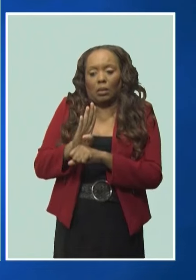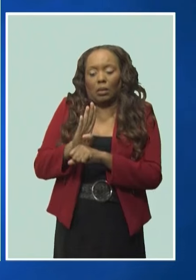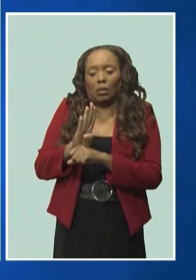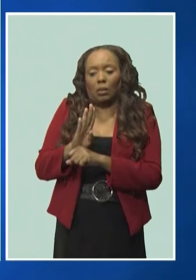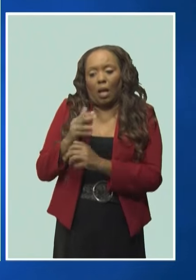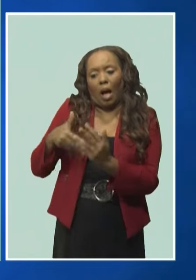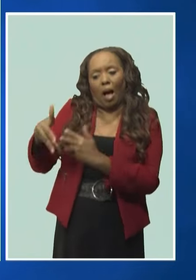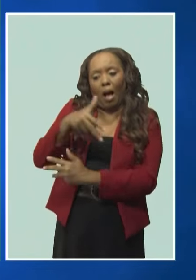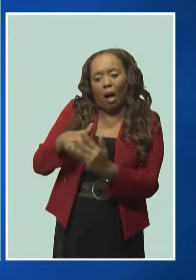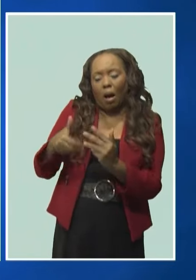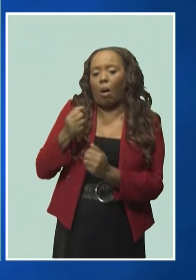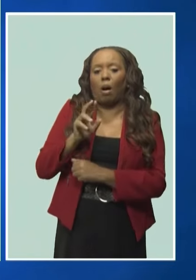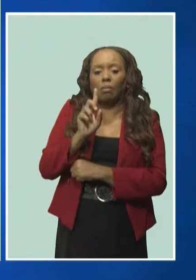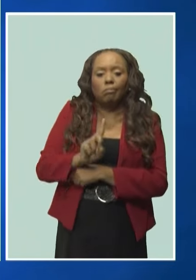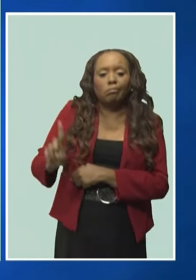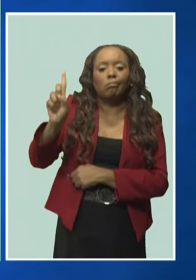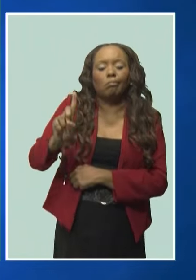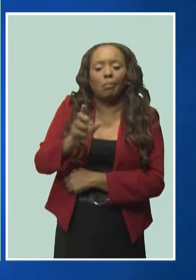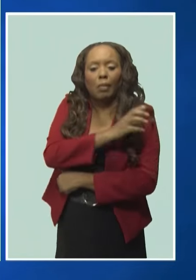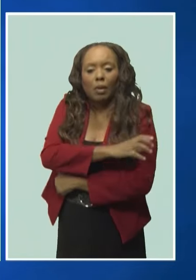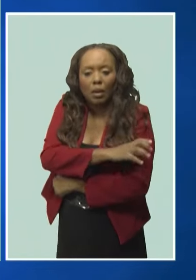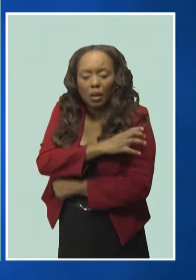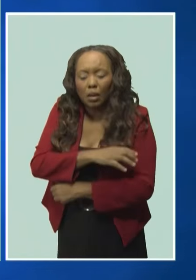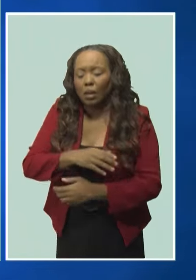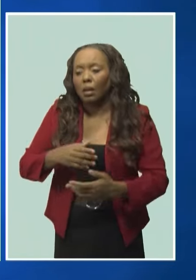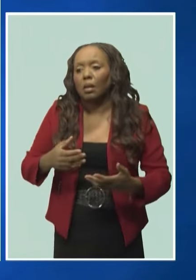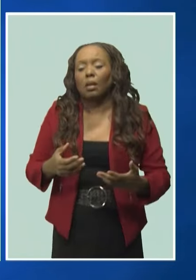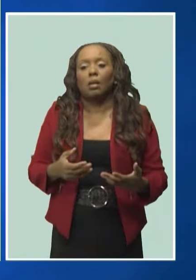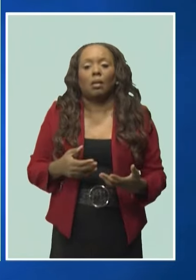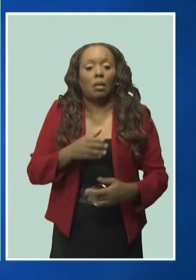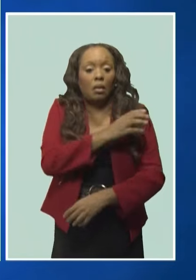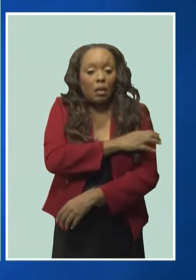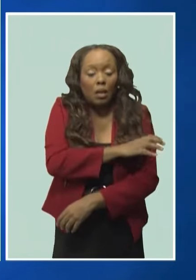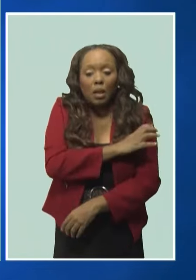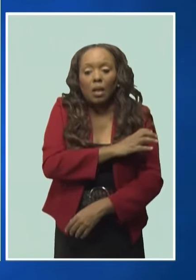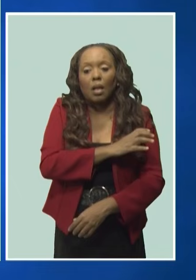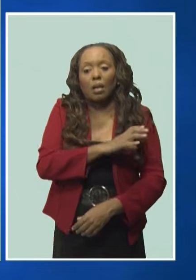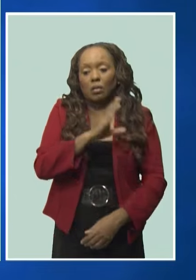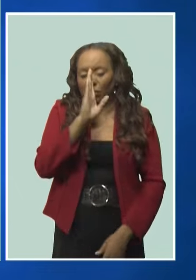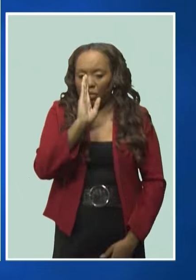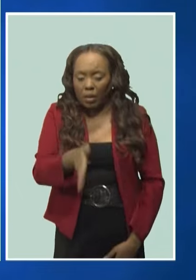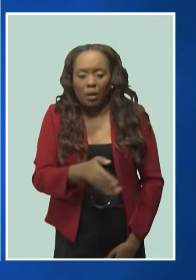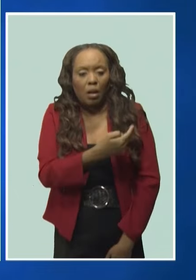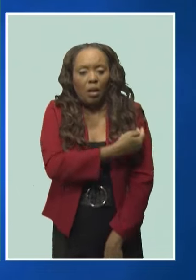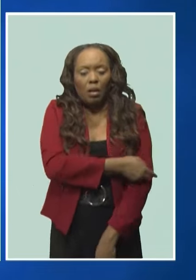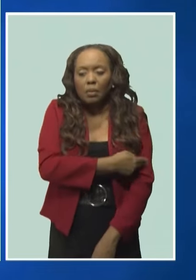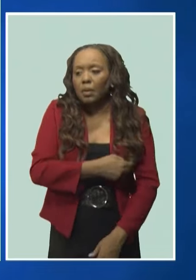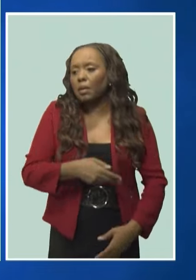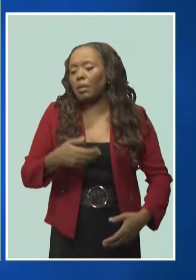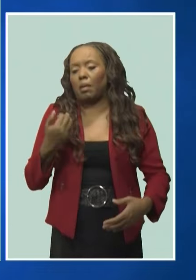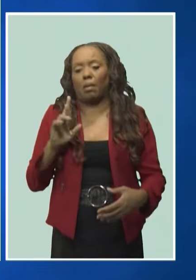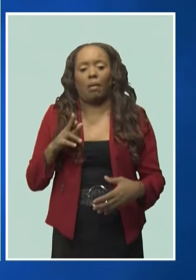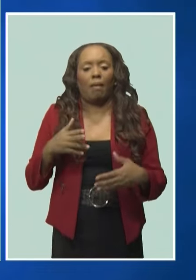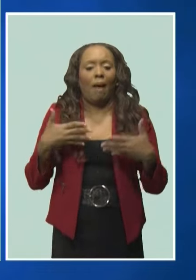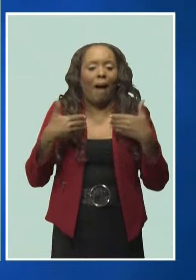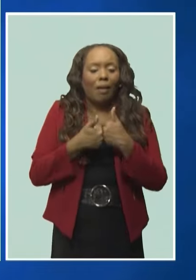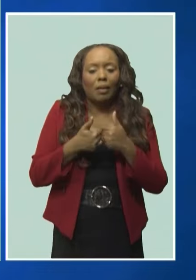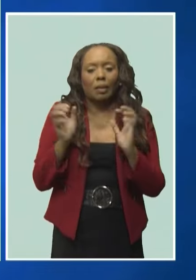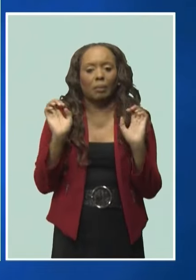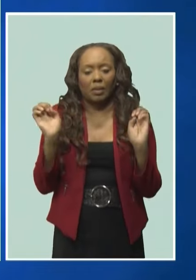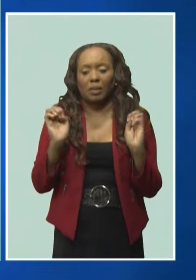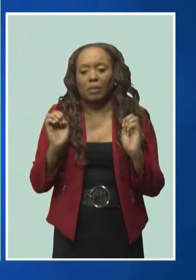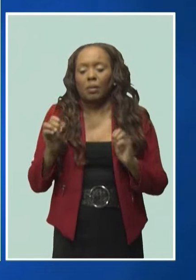the polyclinics or which is primary care, all the way through to the hospital, from accident and emergency all the way through to the wards, that that